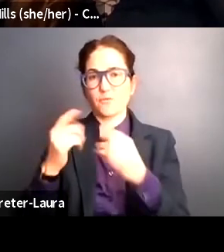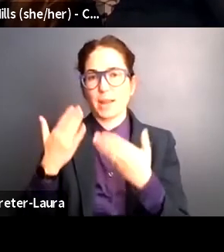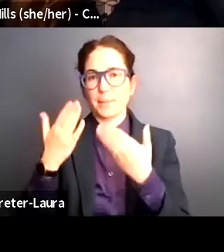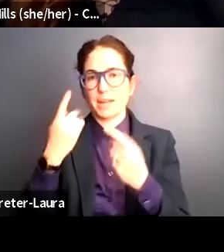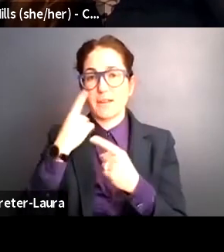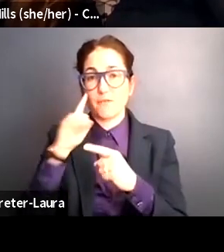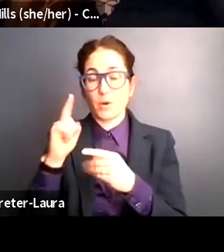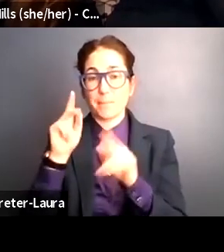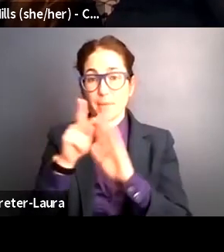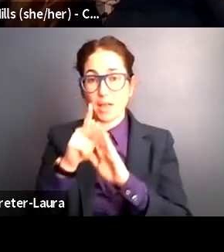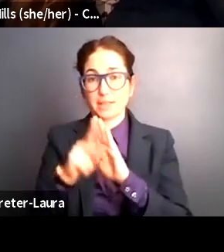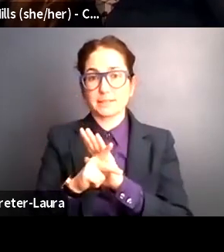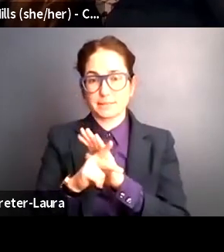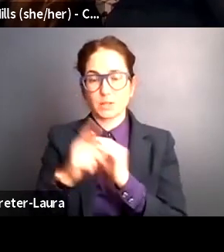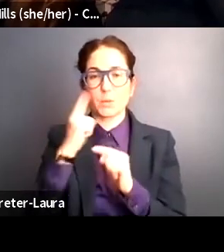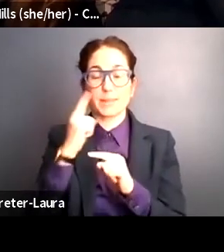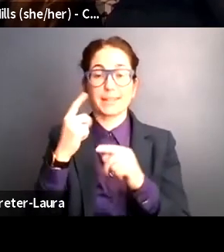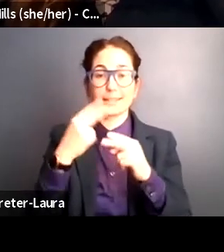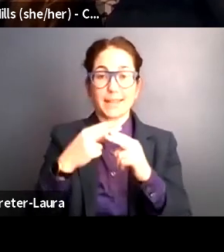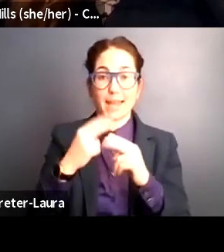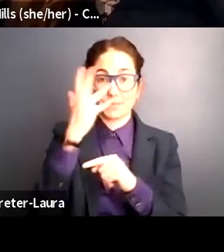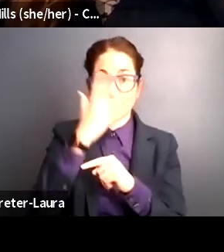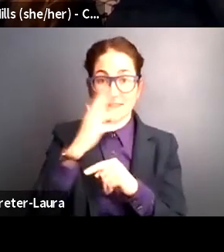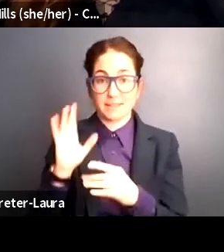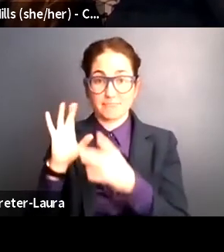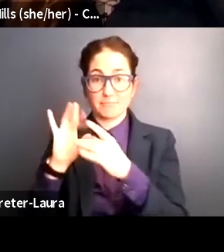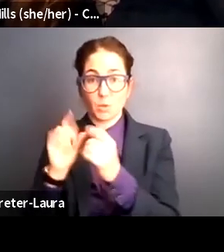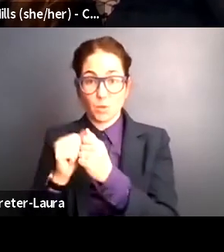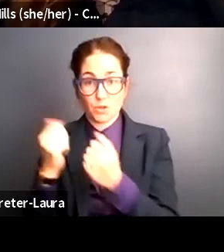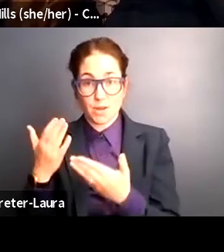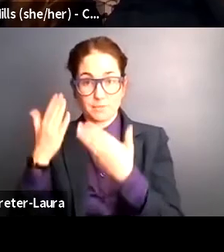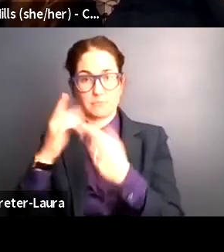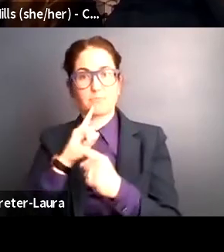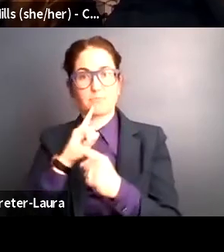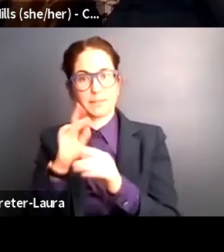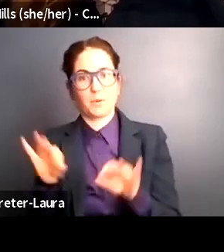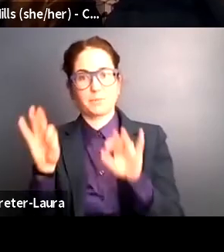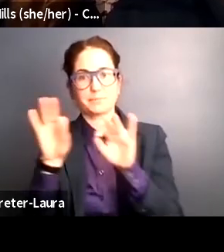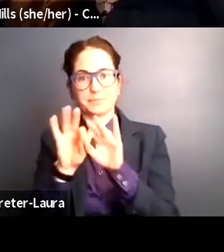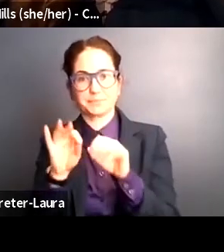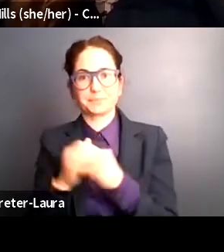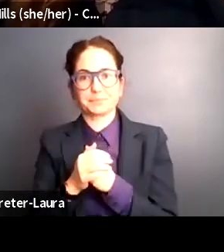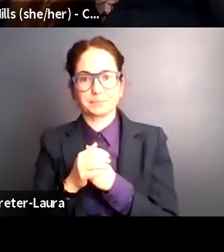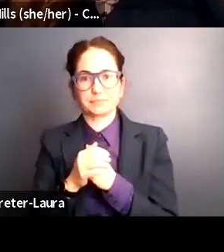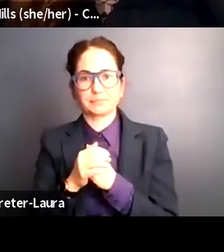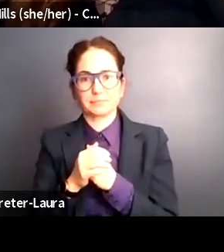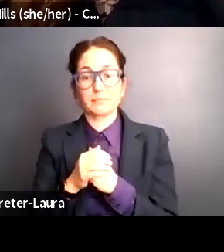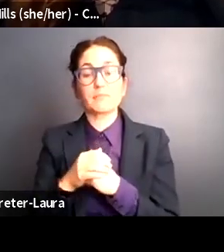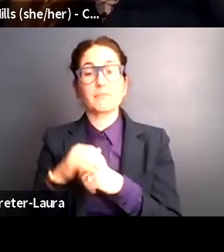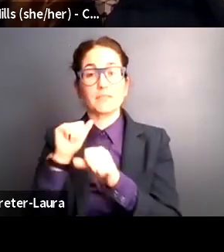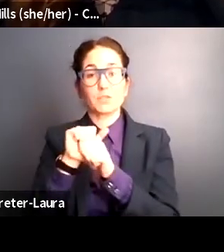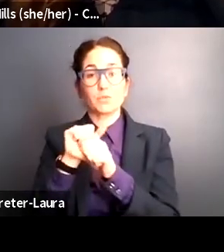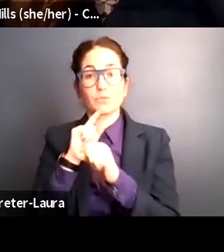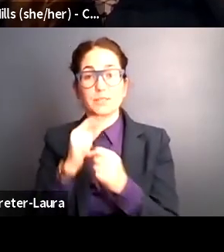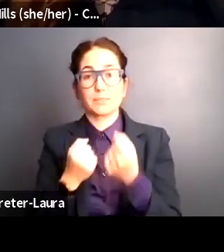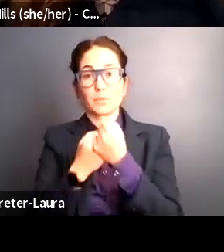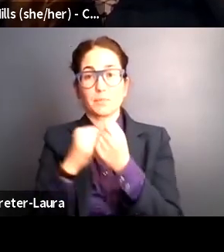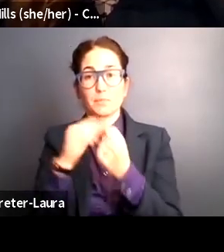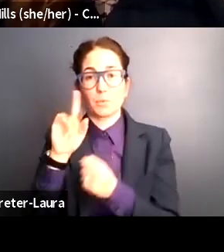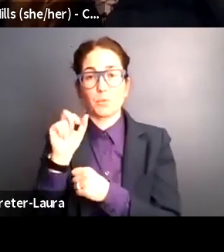we believe putting names and faces to these recommendations was powerful. This work was supported by Blue Meridian Partners.